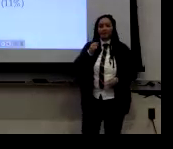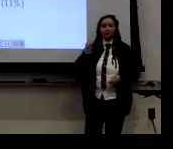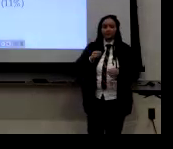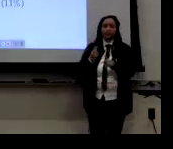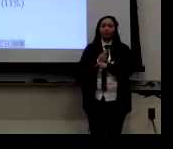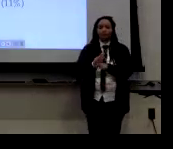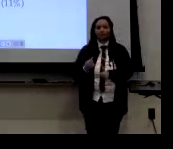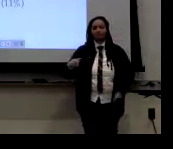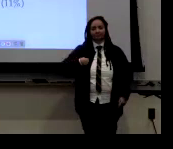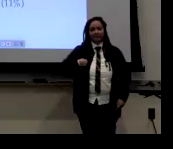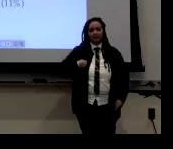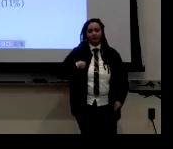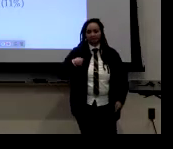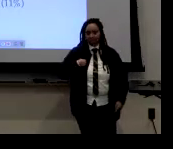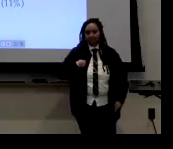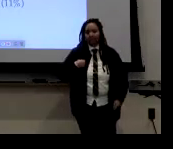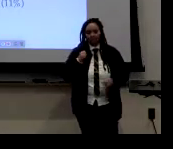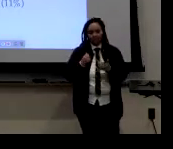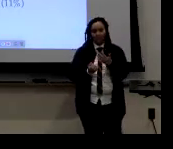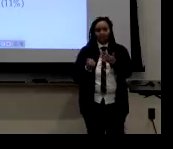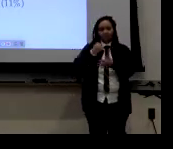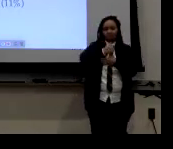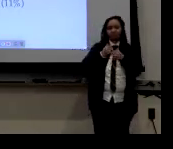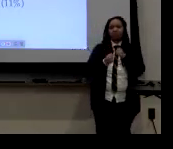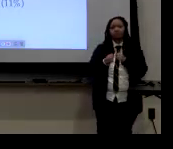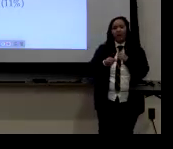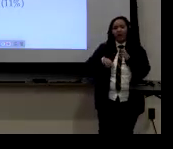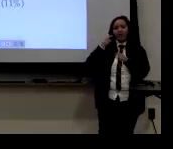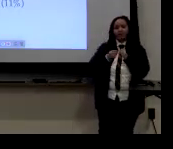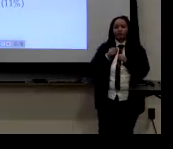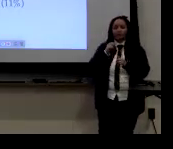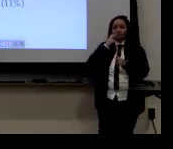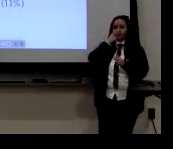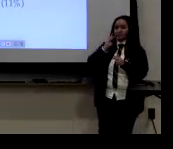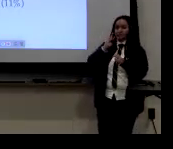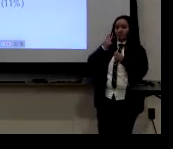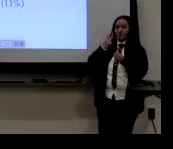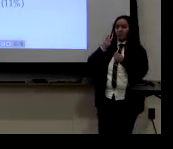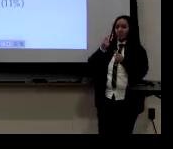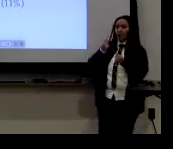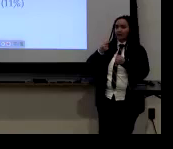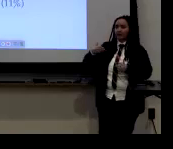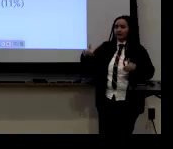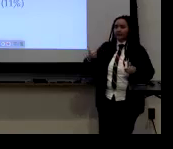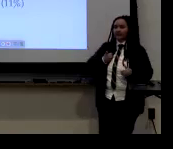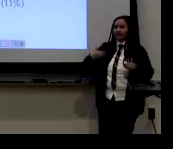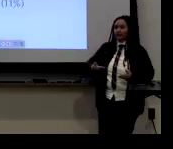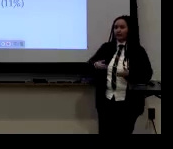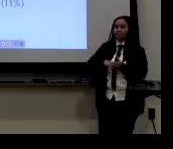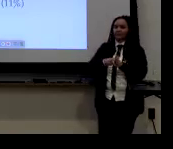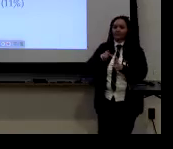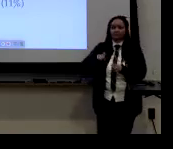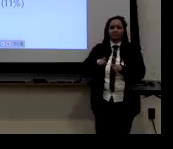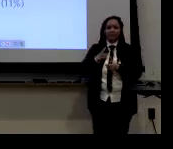for the sign of me, was 11% use that sign. Um, and so you can see that